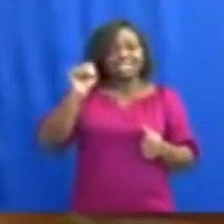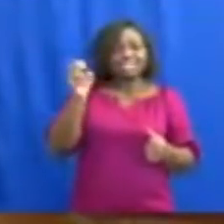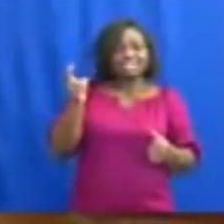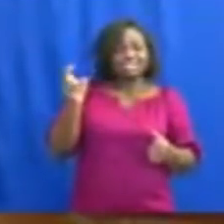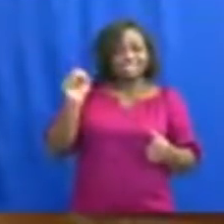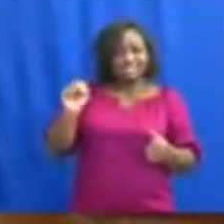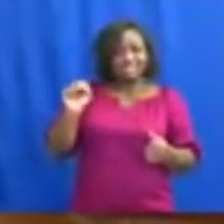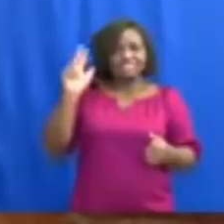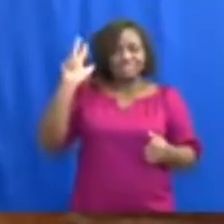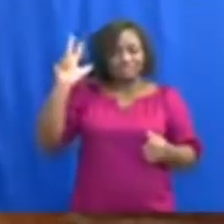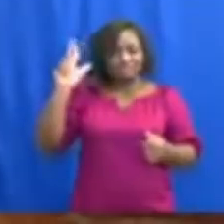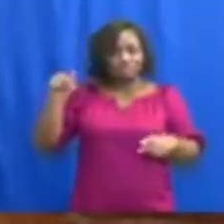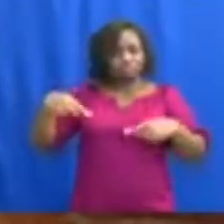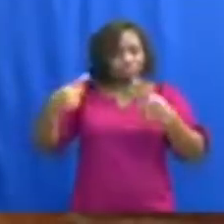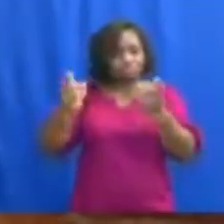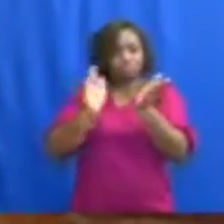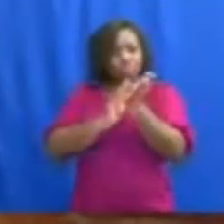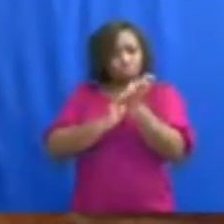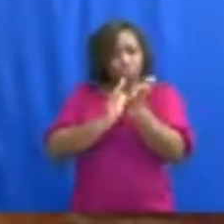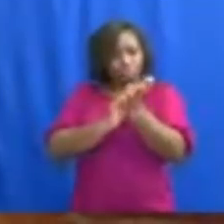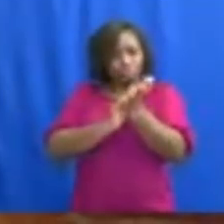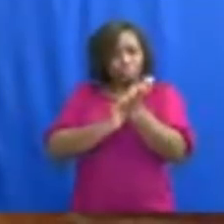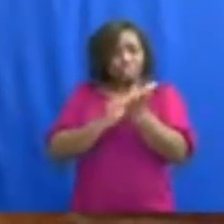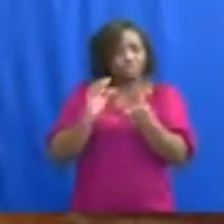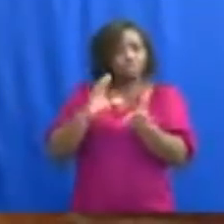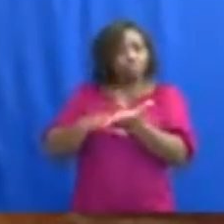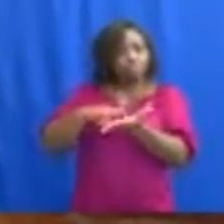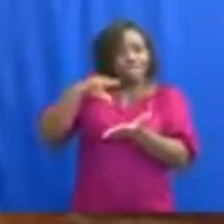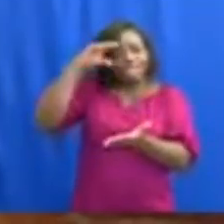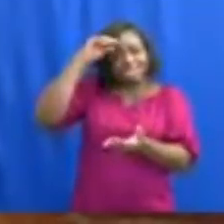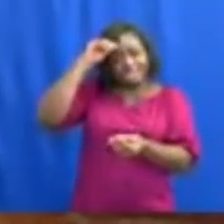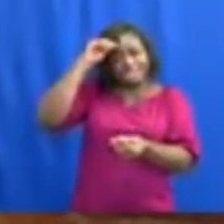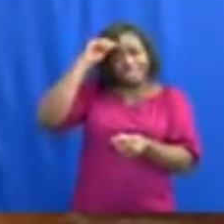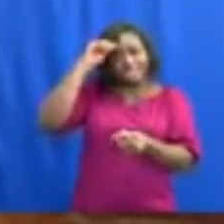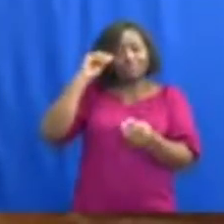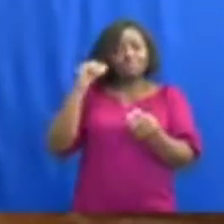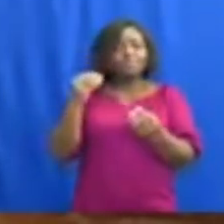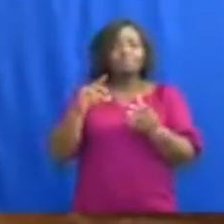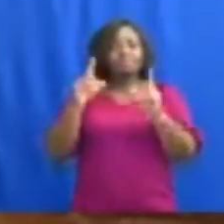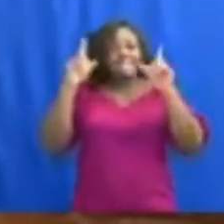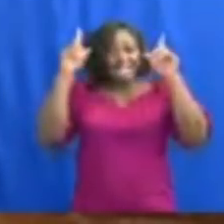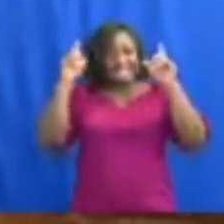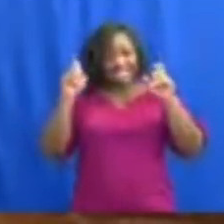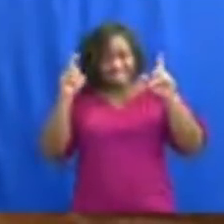jinyo. Kone ameya kasenin ke han ame examen.